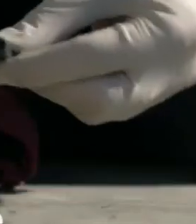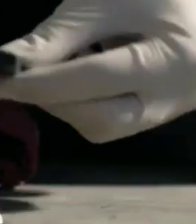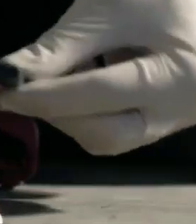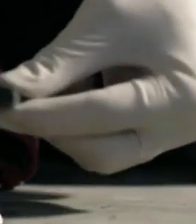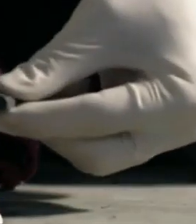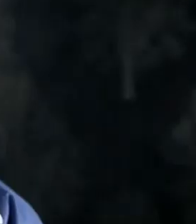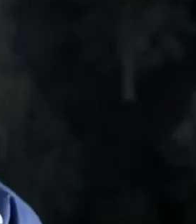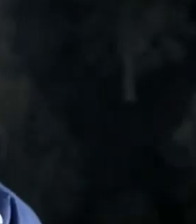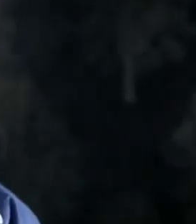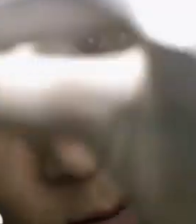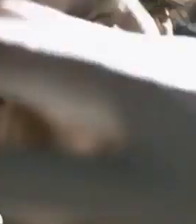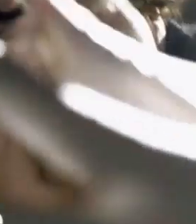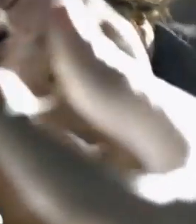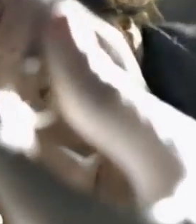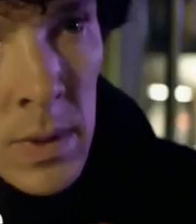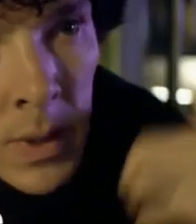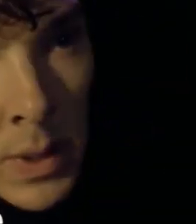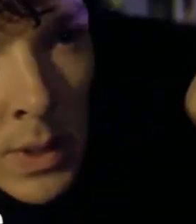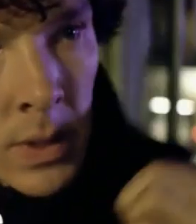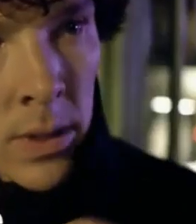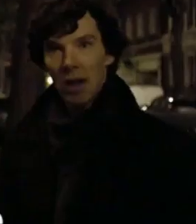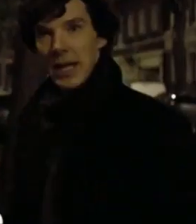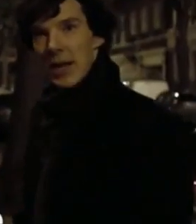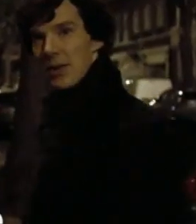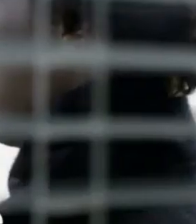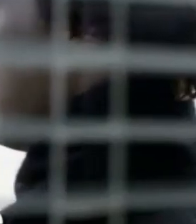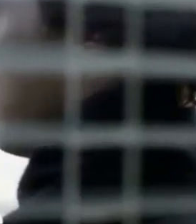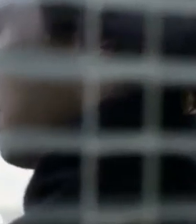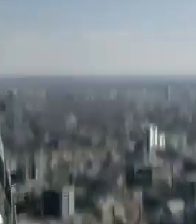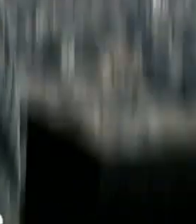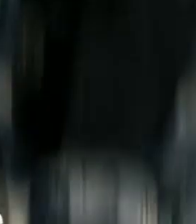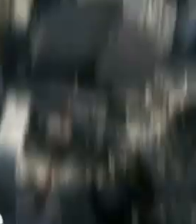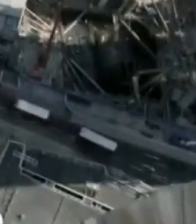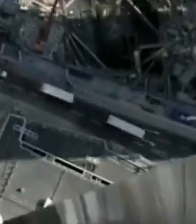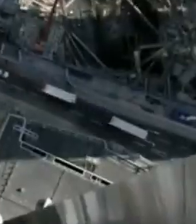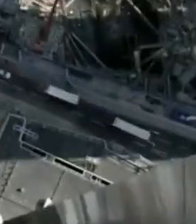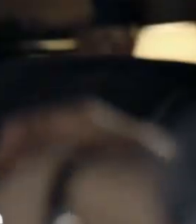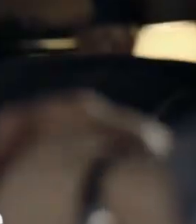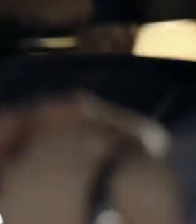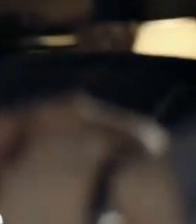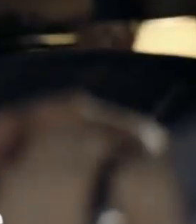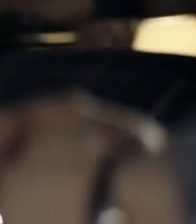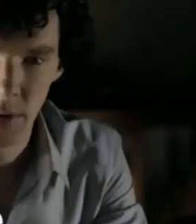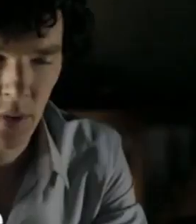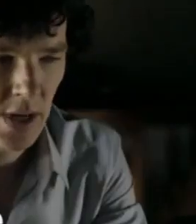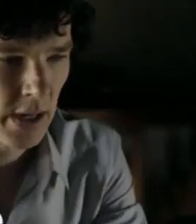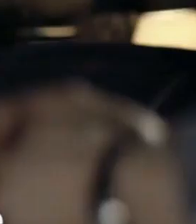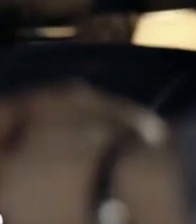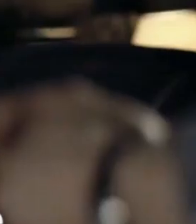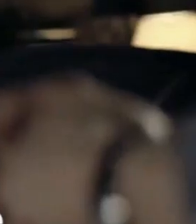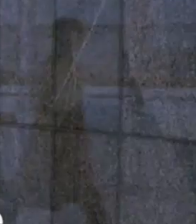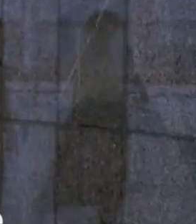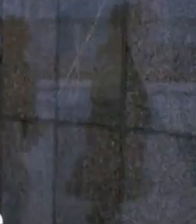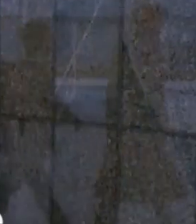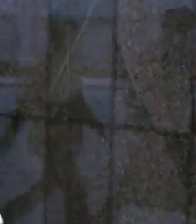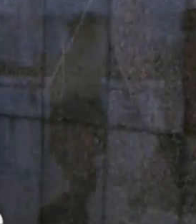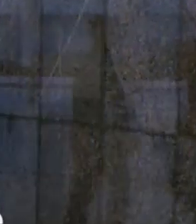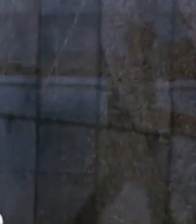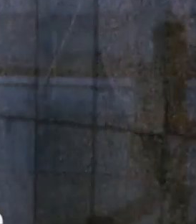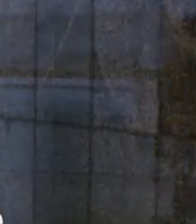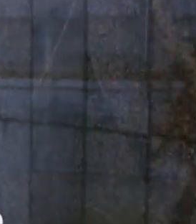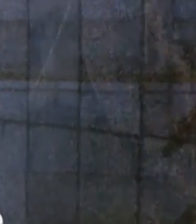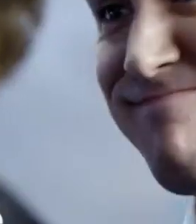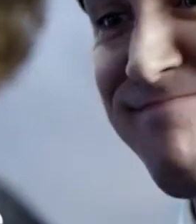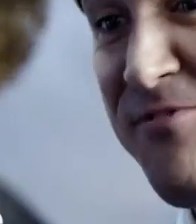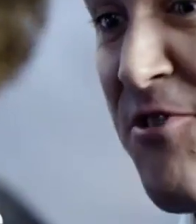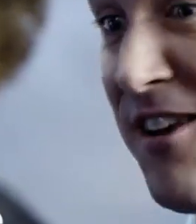consult me. Got anything? This is his hunting ground, right here in the heart of the city. Why didn't I think of that? Because you're an idiot. This is my friend,